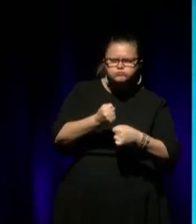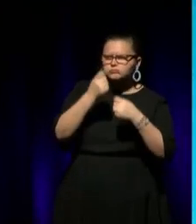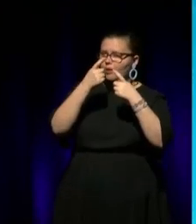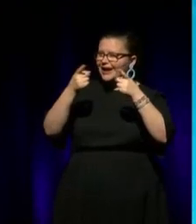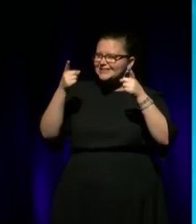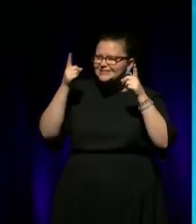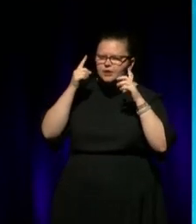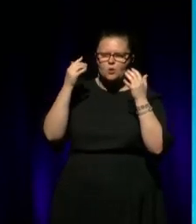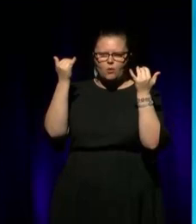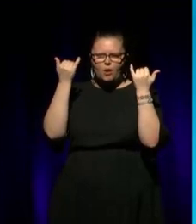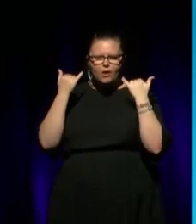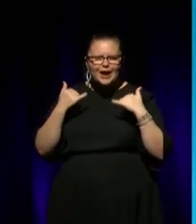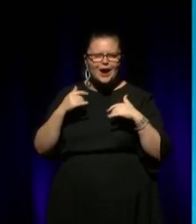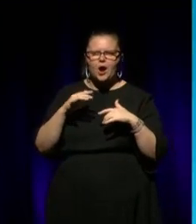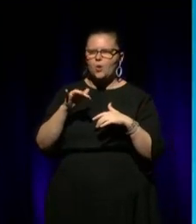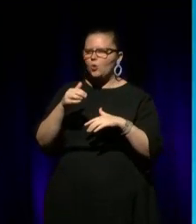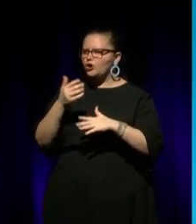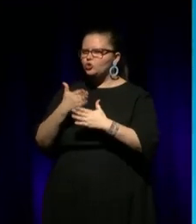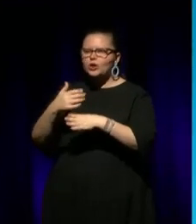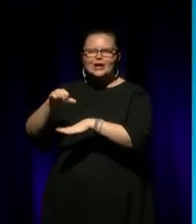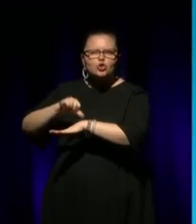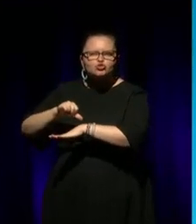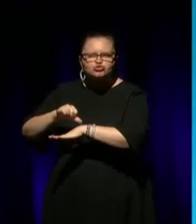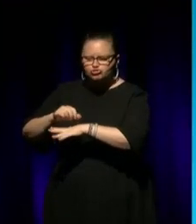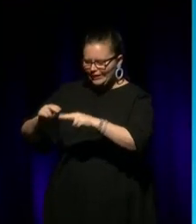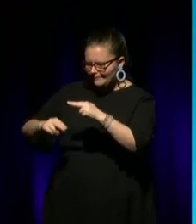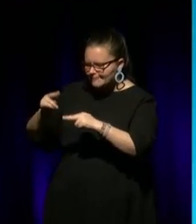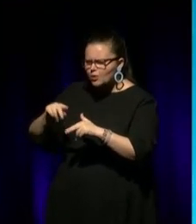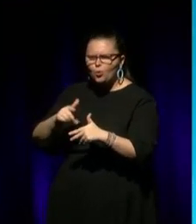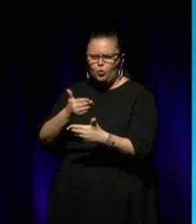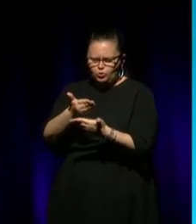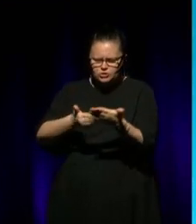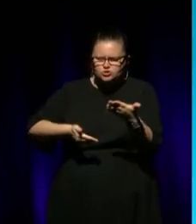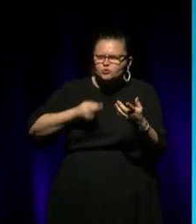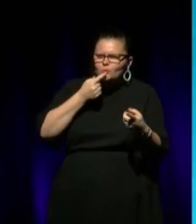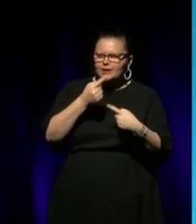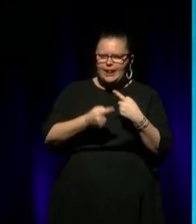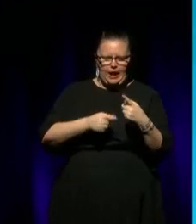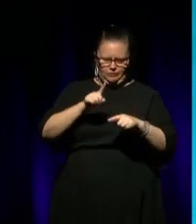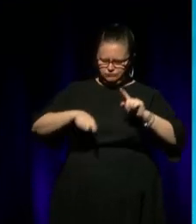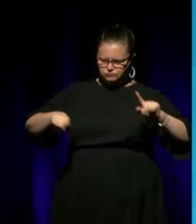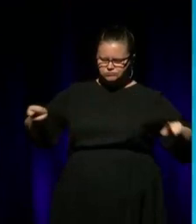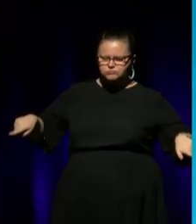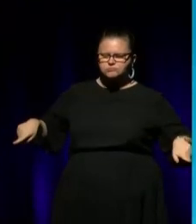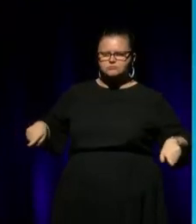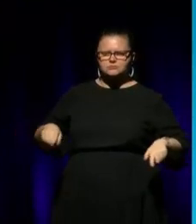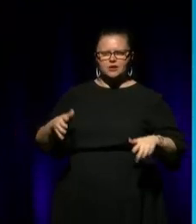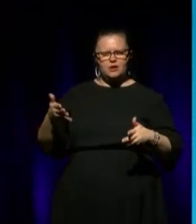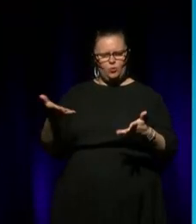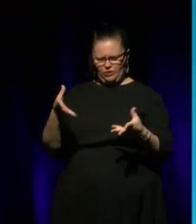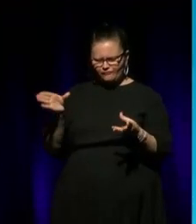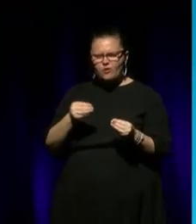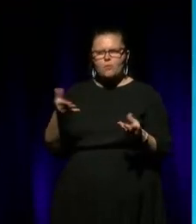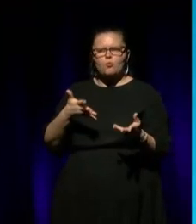or you're a lawyer, or you're a concreter, or you're a storyteller, you know? And you know where you come from and you belong. And,